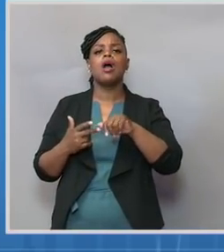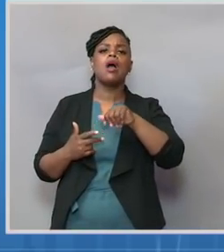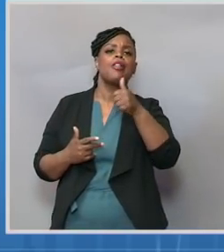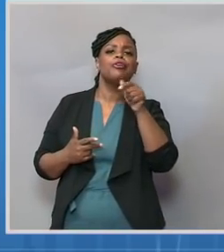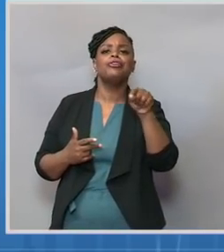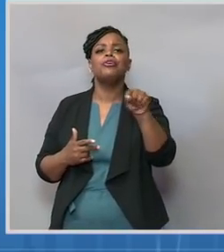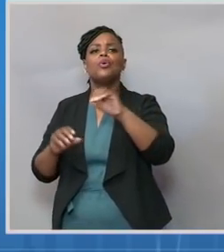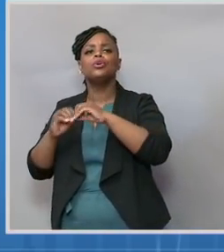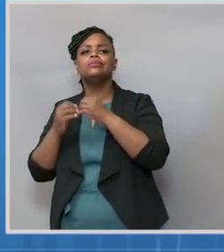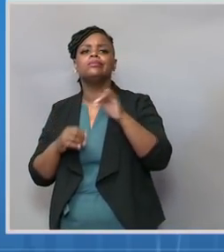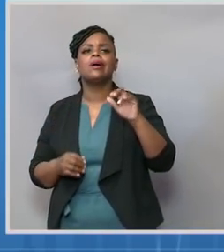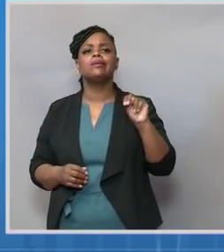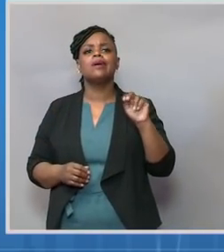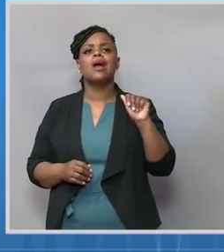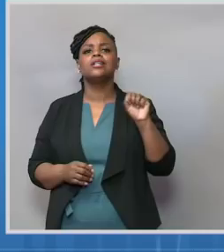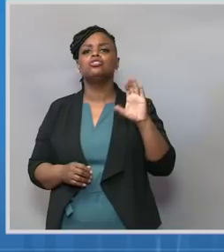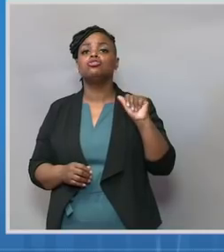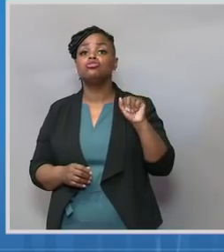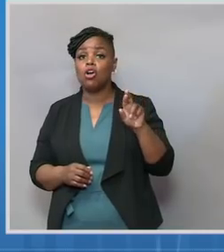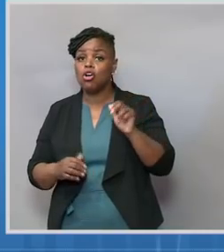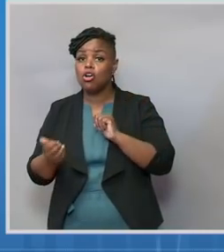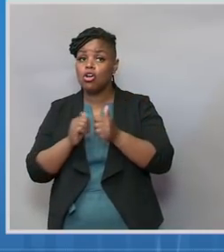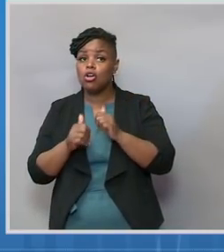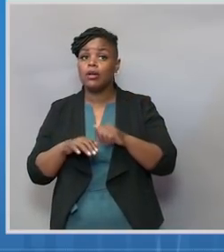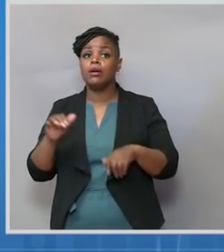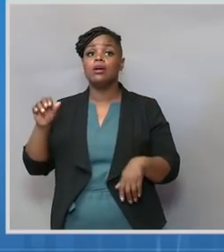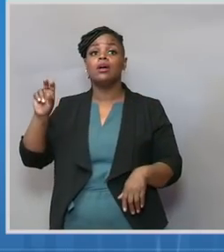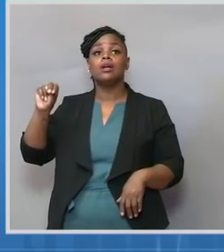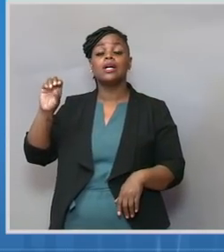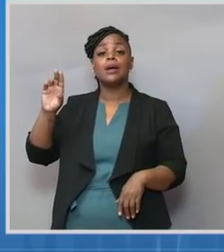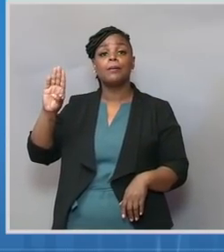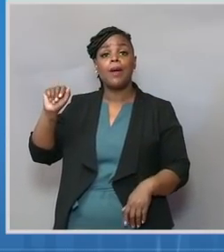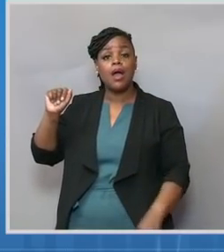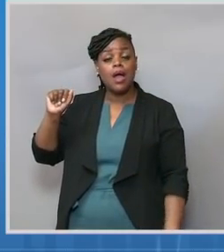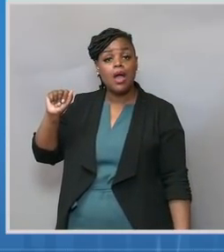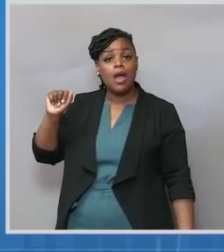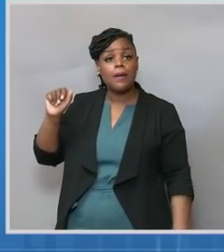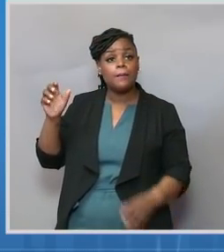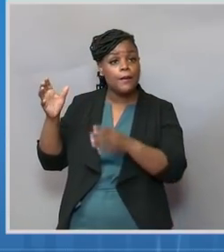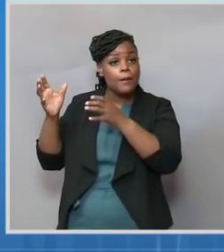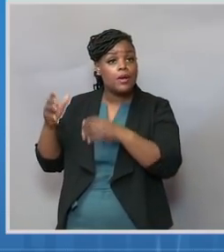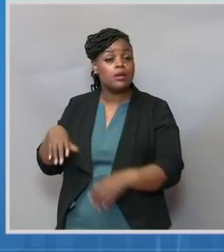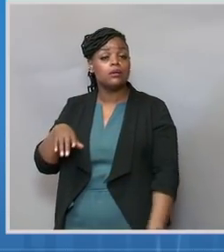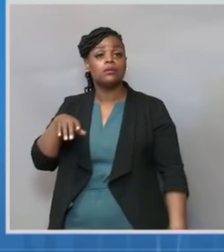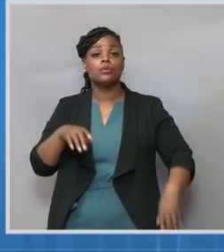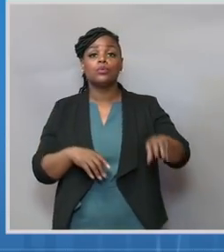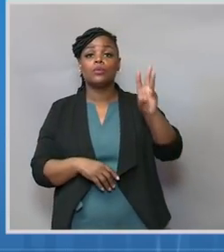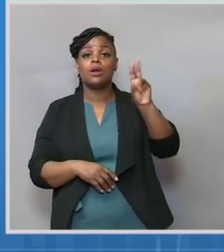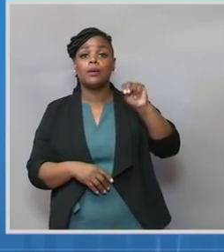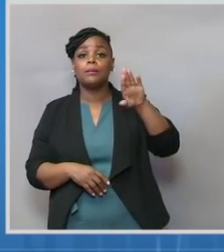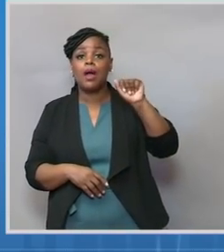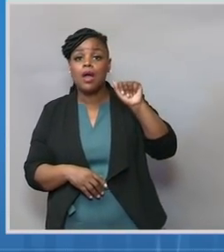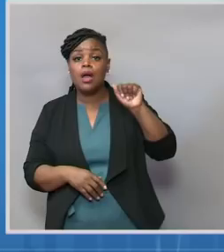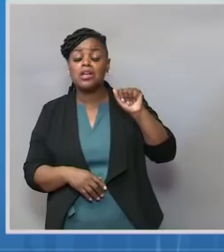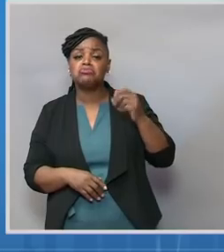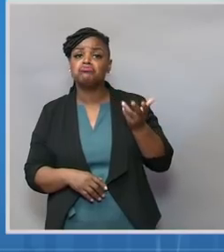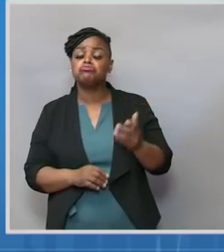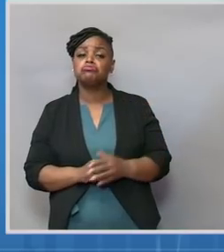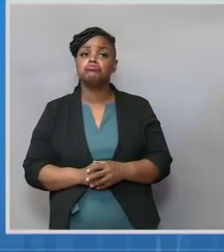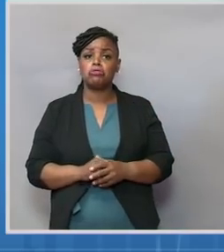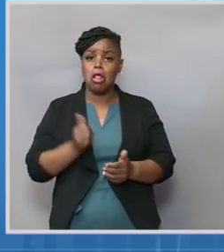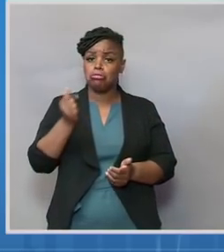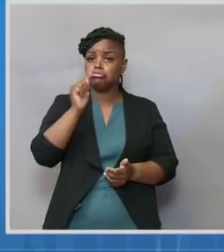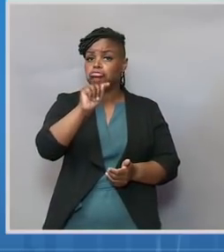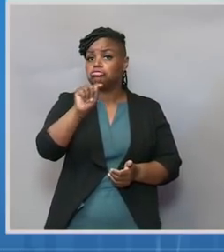NBA, and the WNBA. And there are many more in this list as well. The goal here is to reach audiences who may not be following the